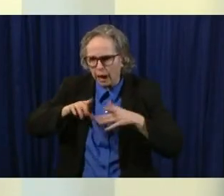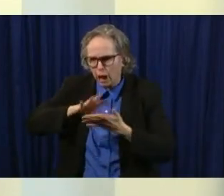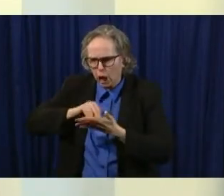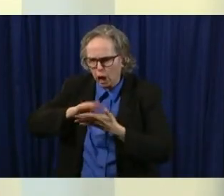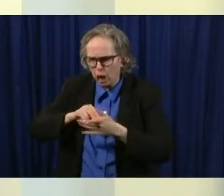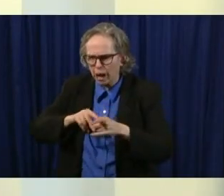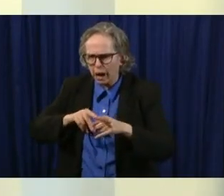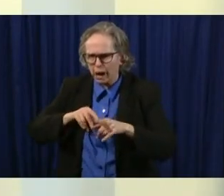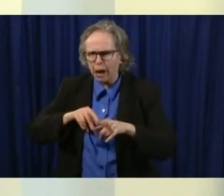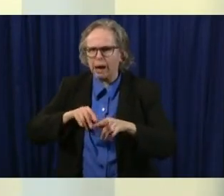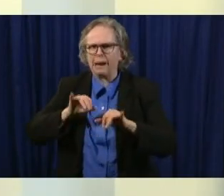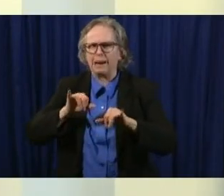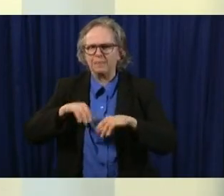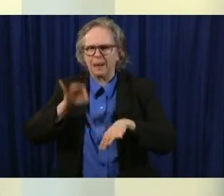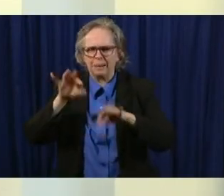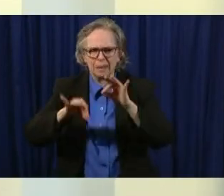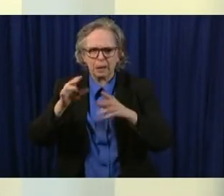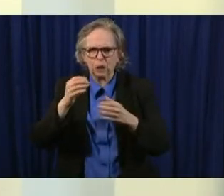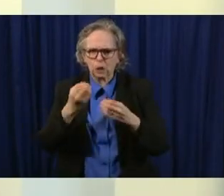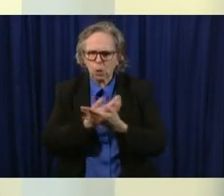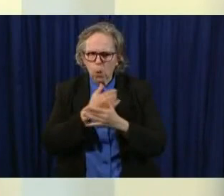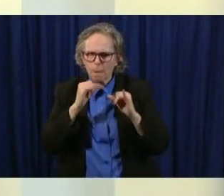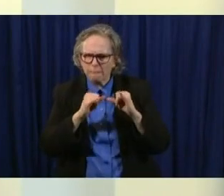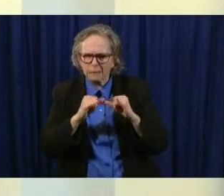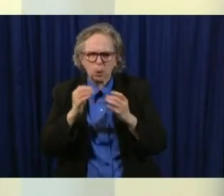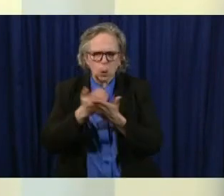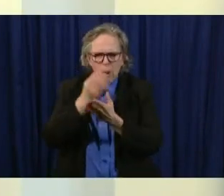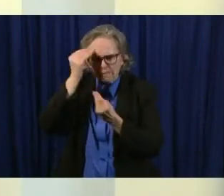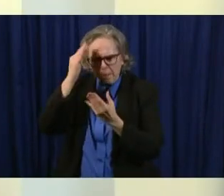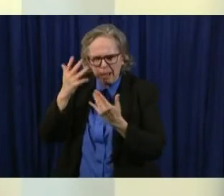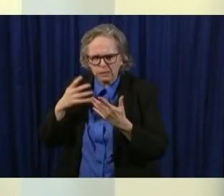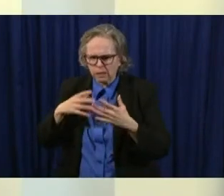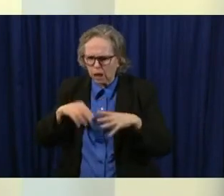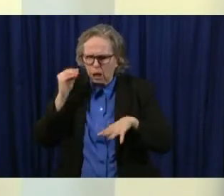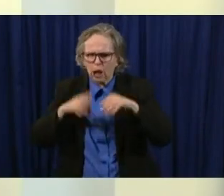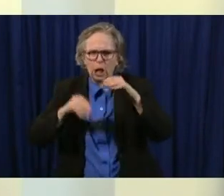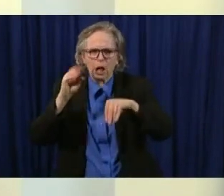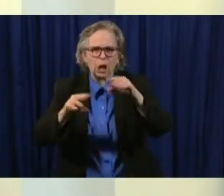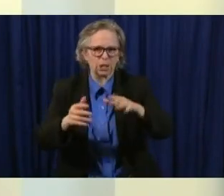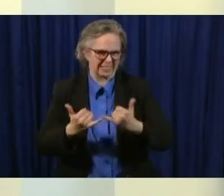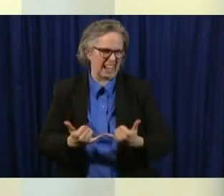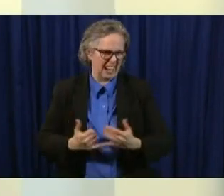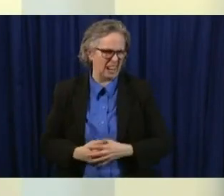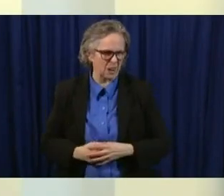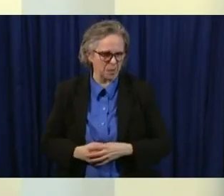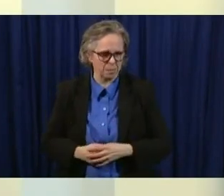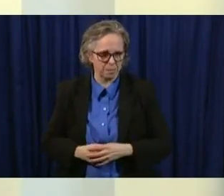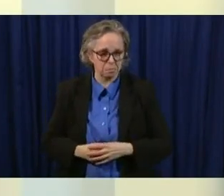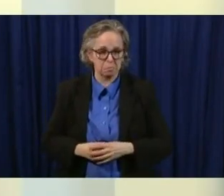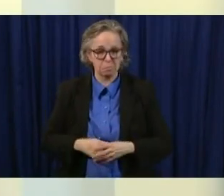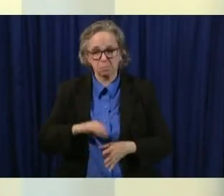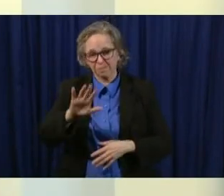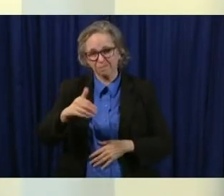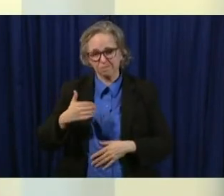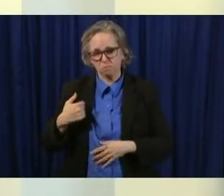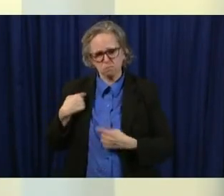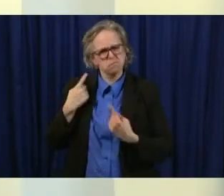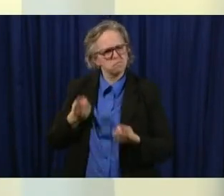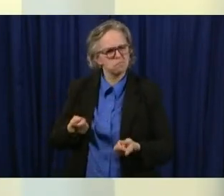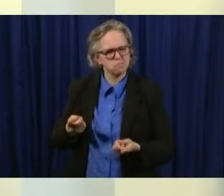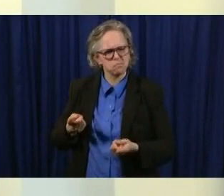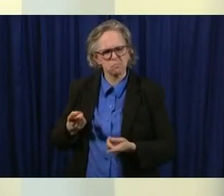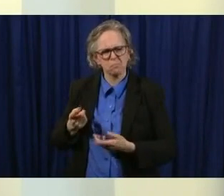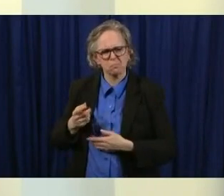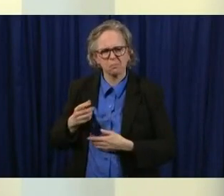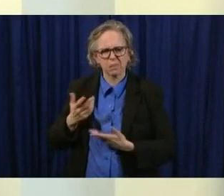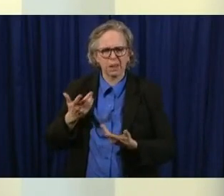all the time um and some very steady ones that are very classic like cases and positivity rates and um